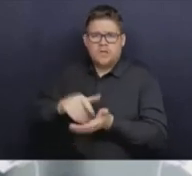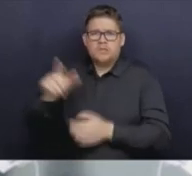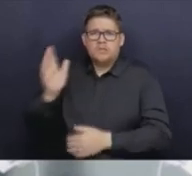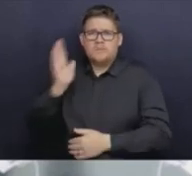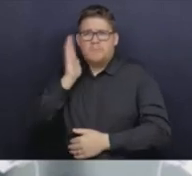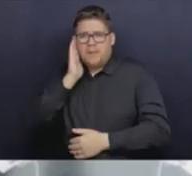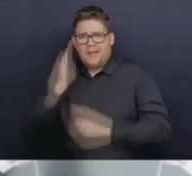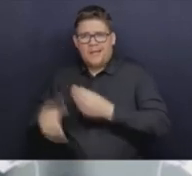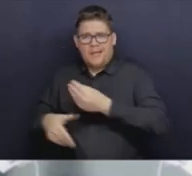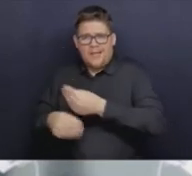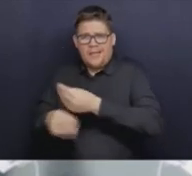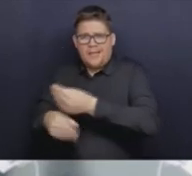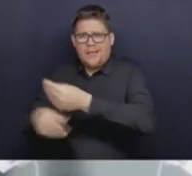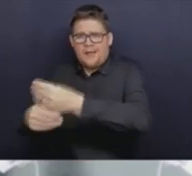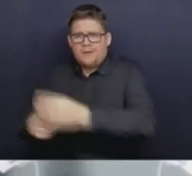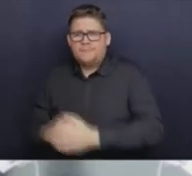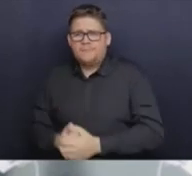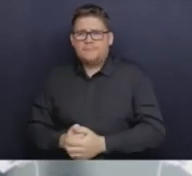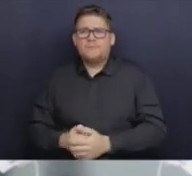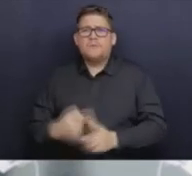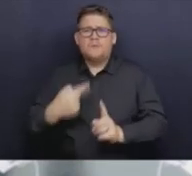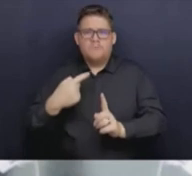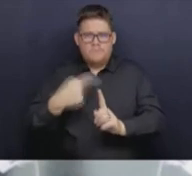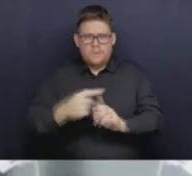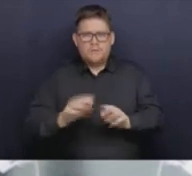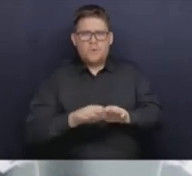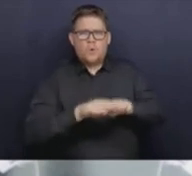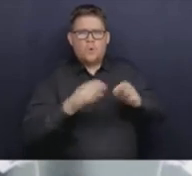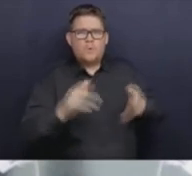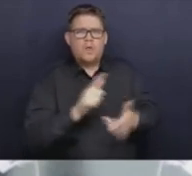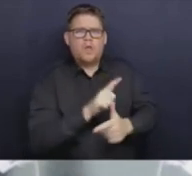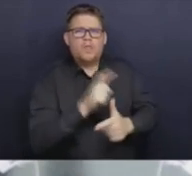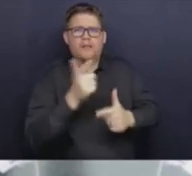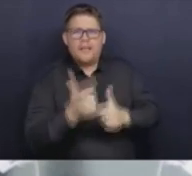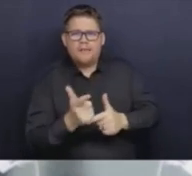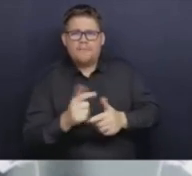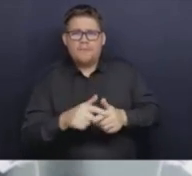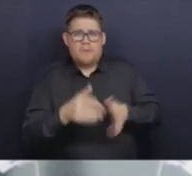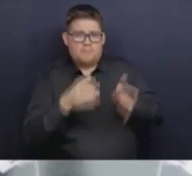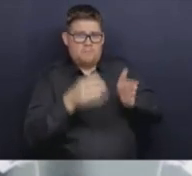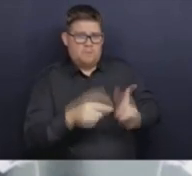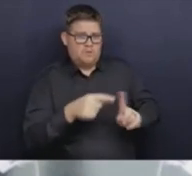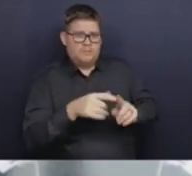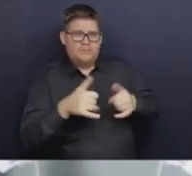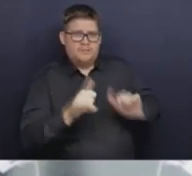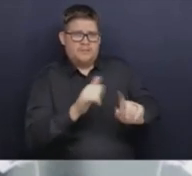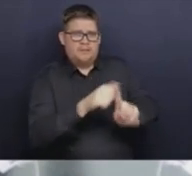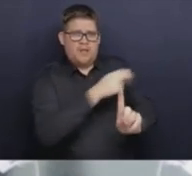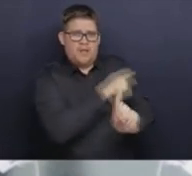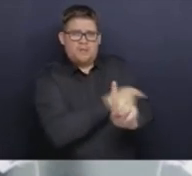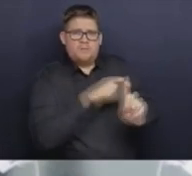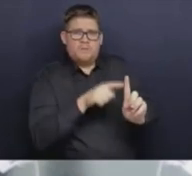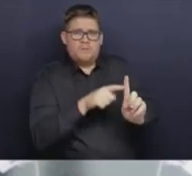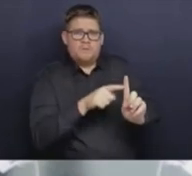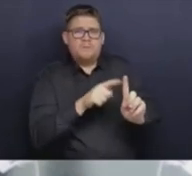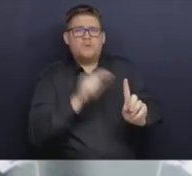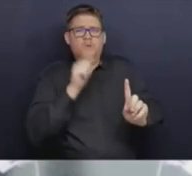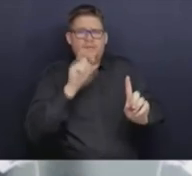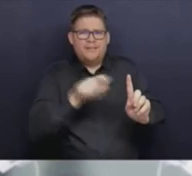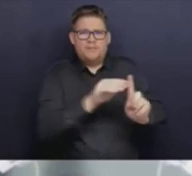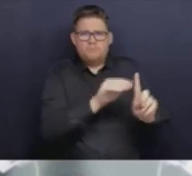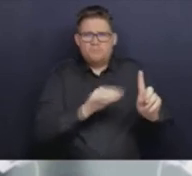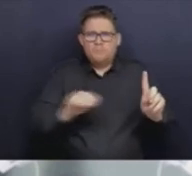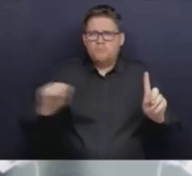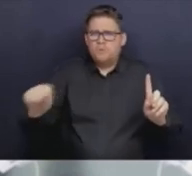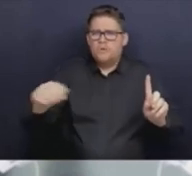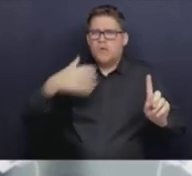patients, people who are still in the hospital, but are essentially, their needs would be better served in long-term care. This is